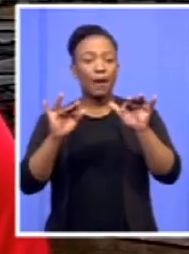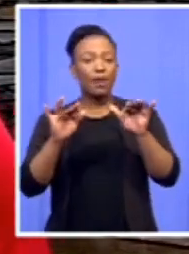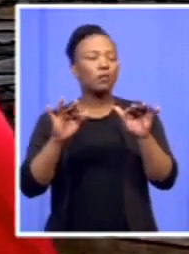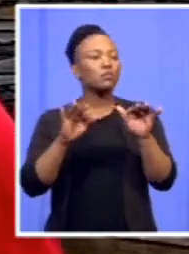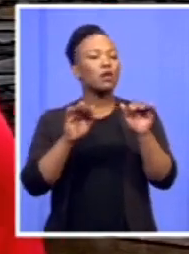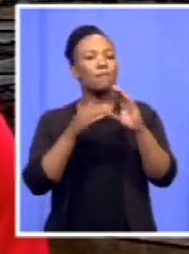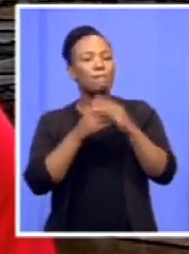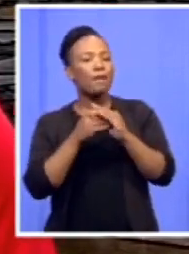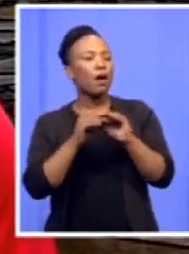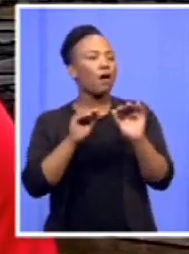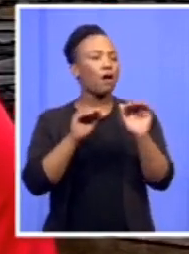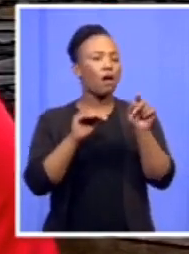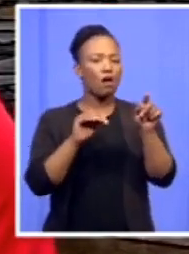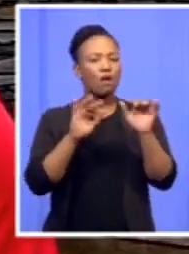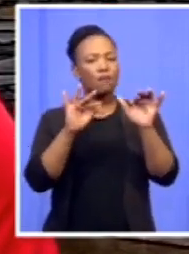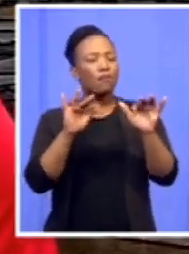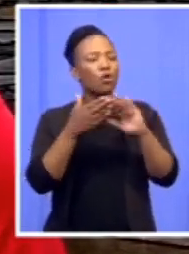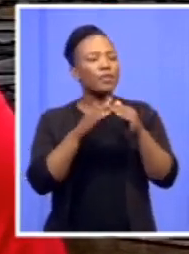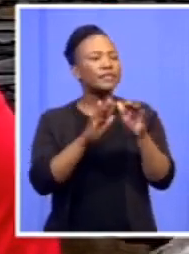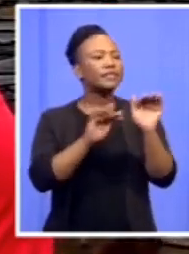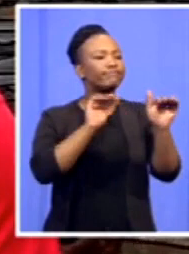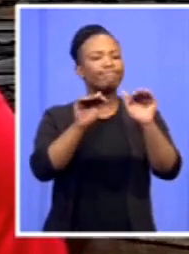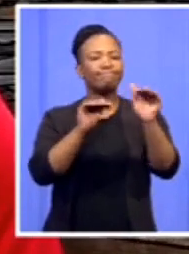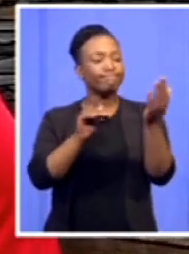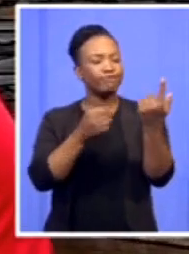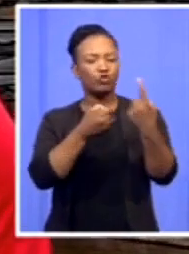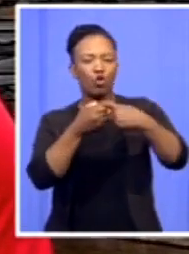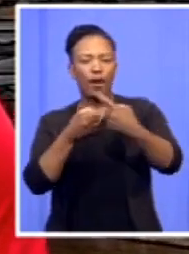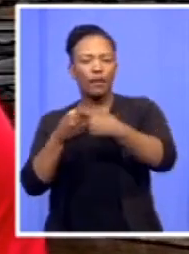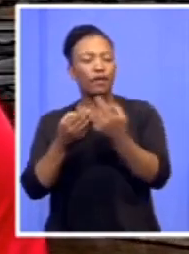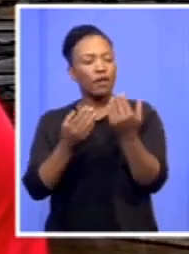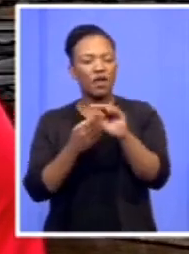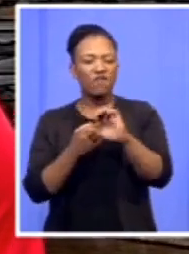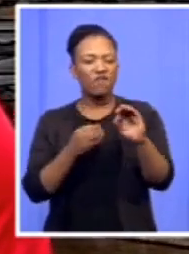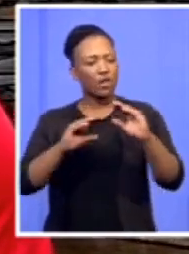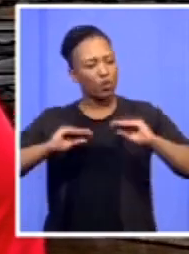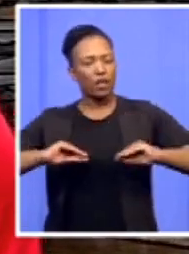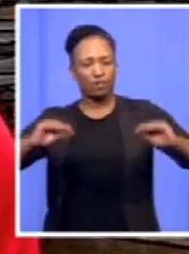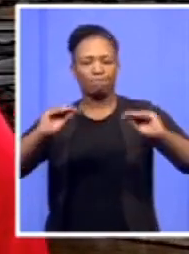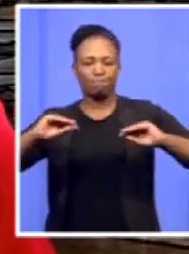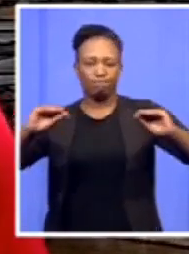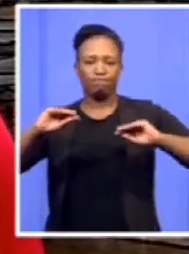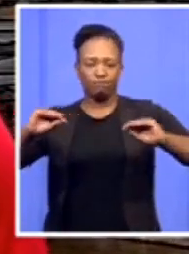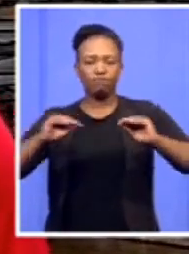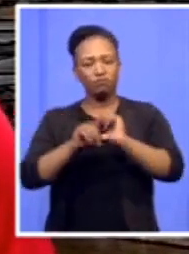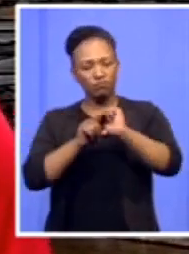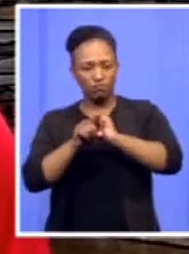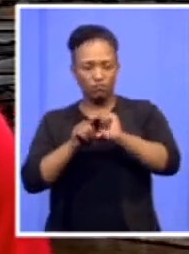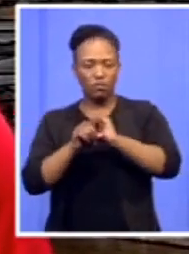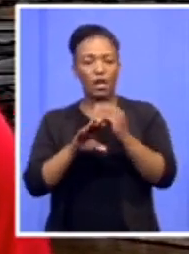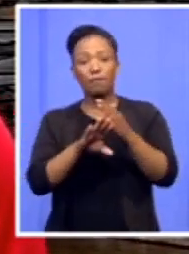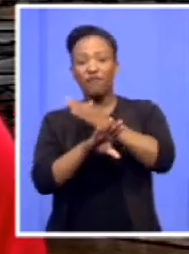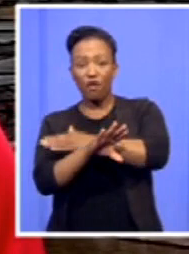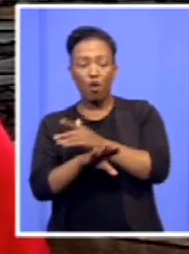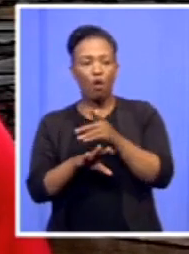public must join the EFF. We're going to do public induction. They must be inducted publicly so that before they take responsibility, they know what is